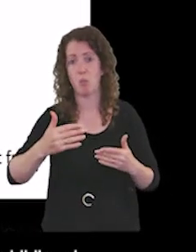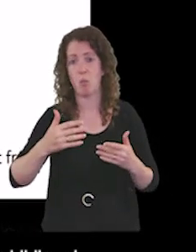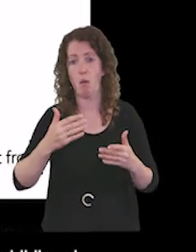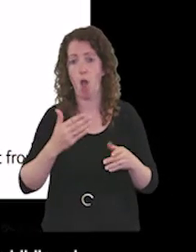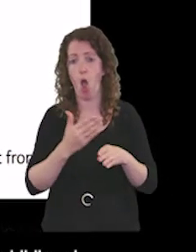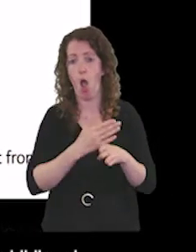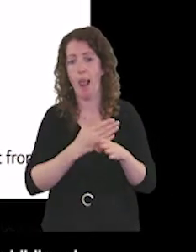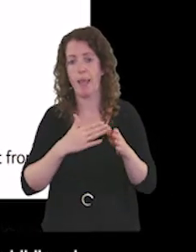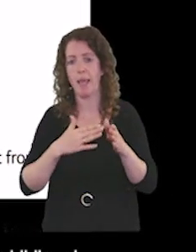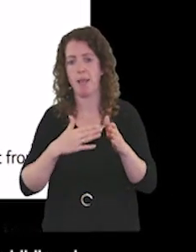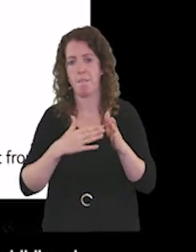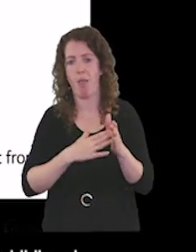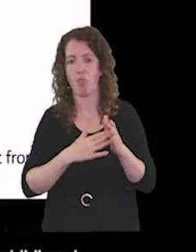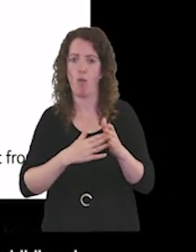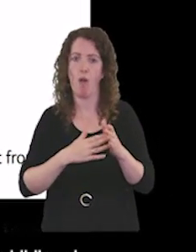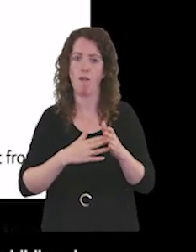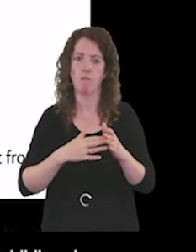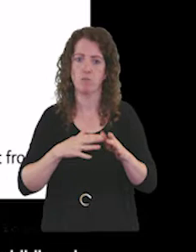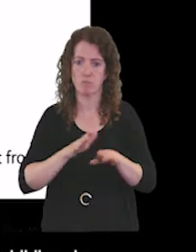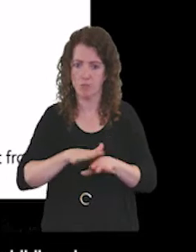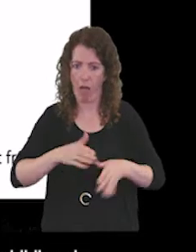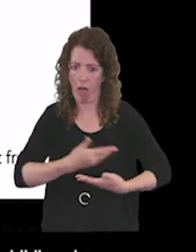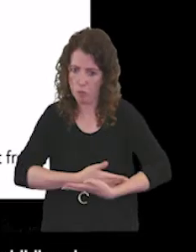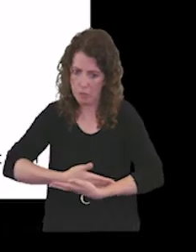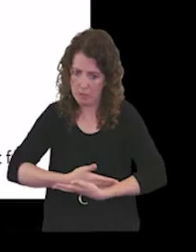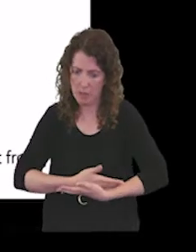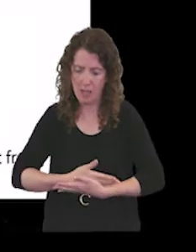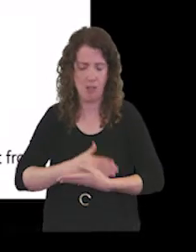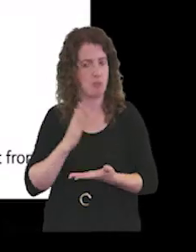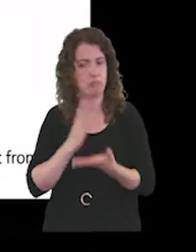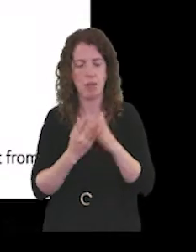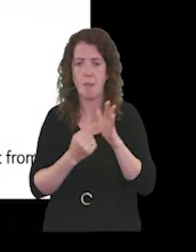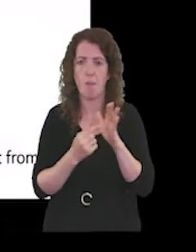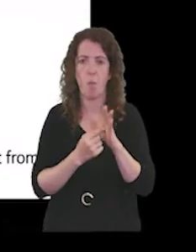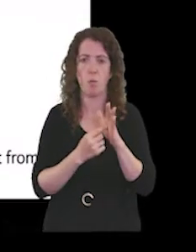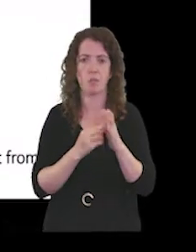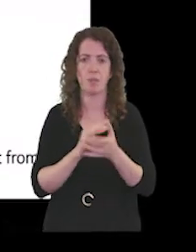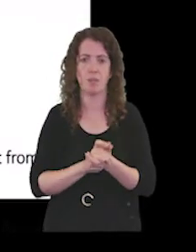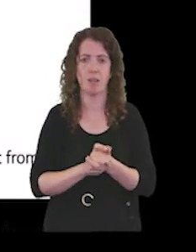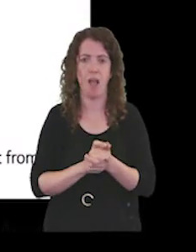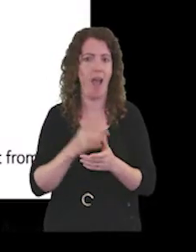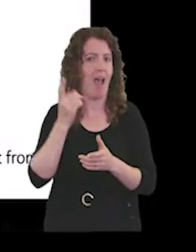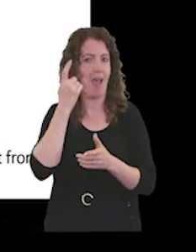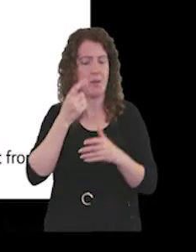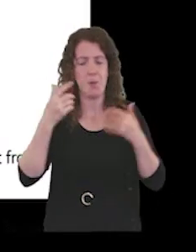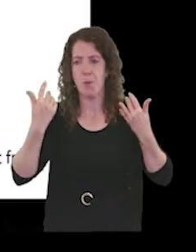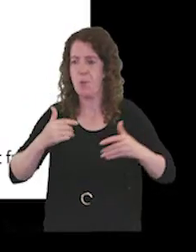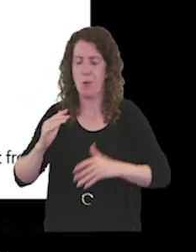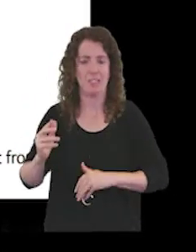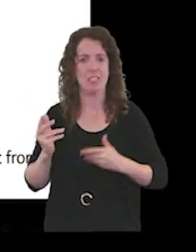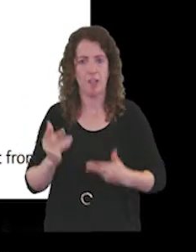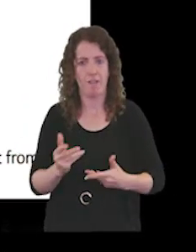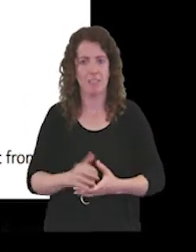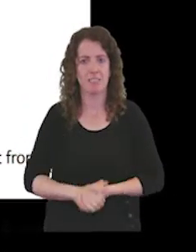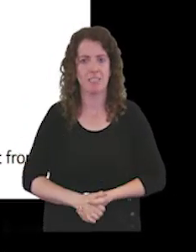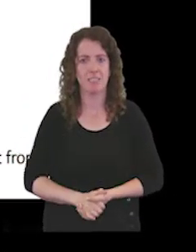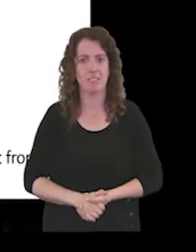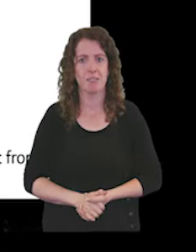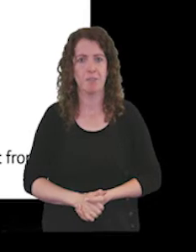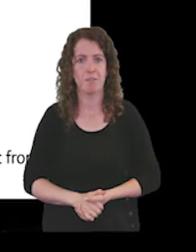months of childhood, which are critically important. I think this is a phenomenal service and